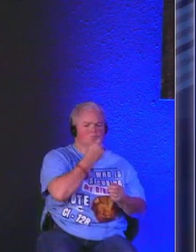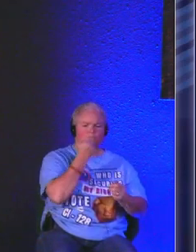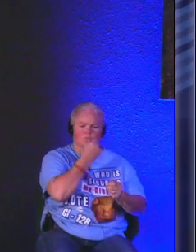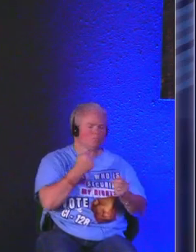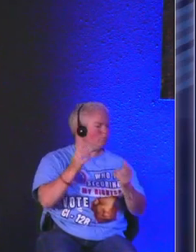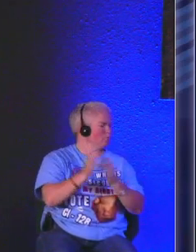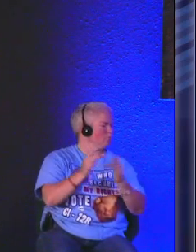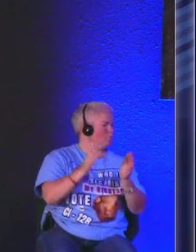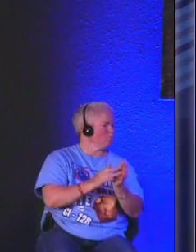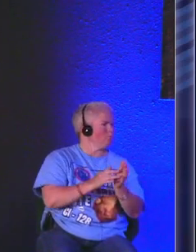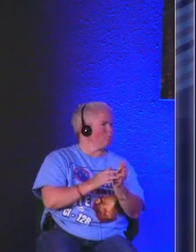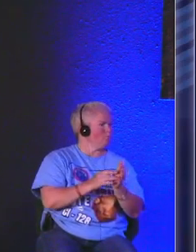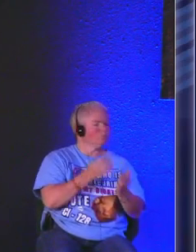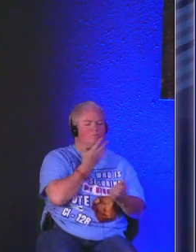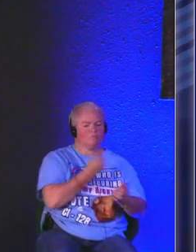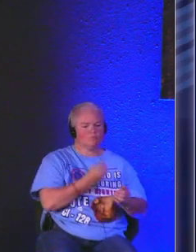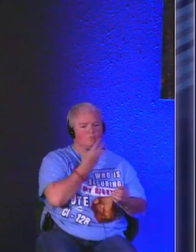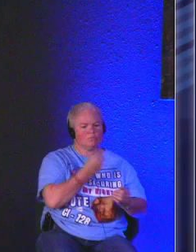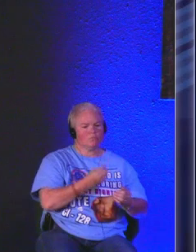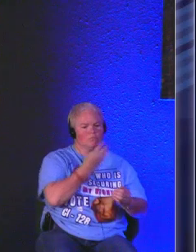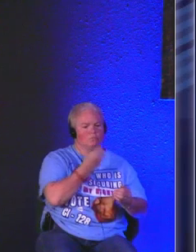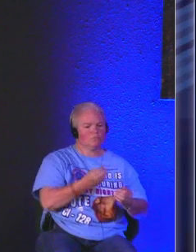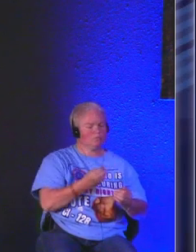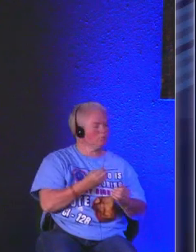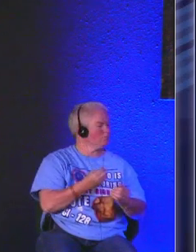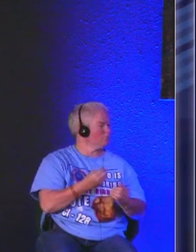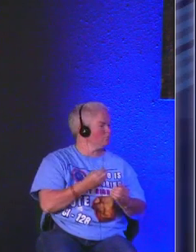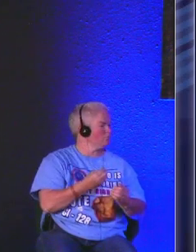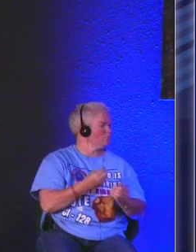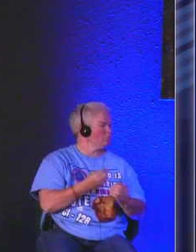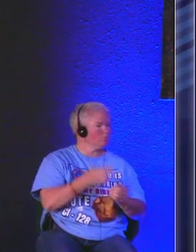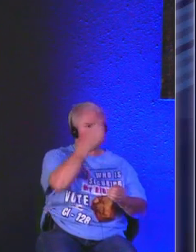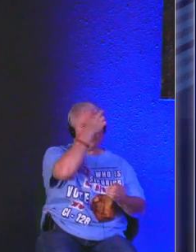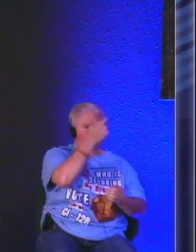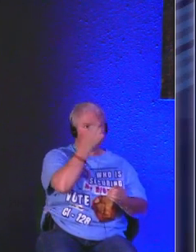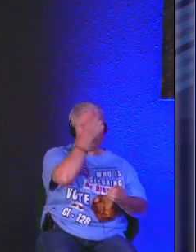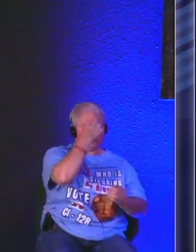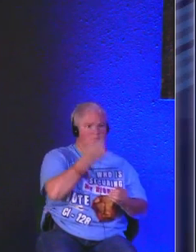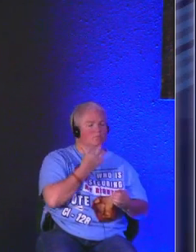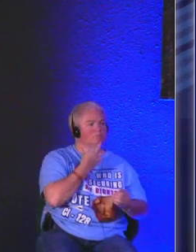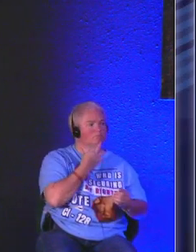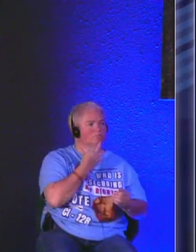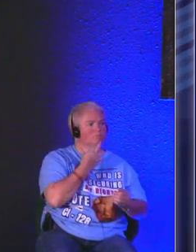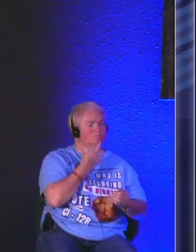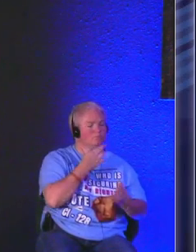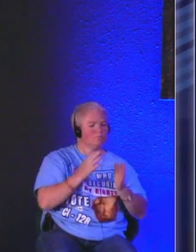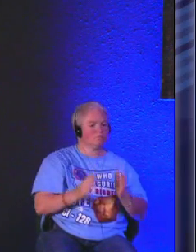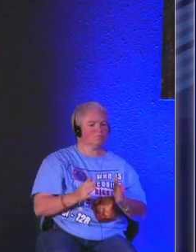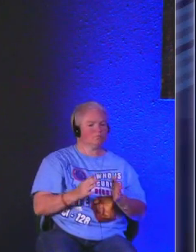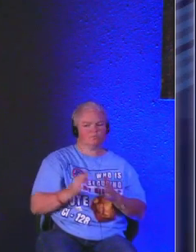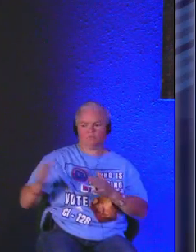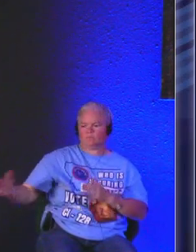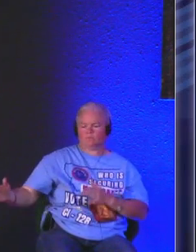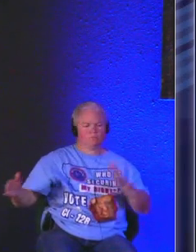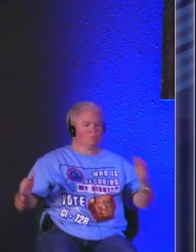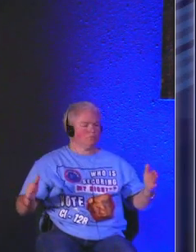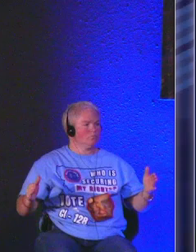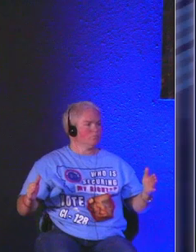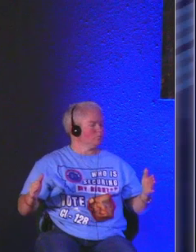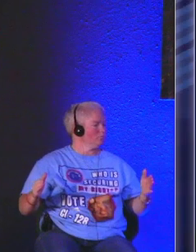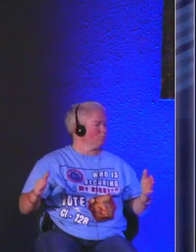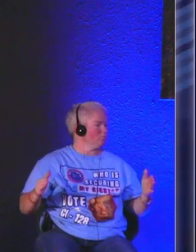throughout the ages and currently because of the oppression of Rome over them they have segregated